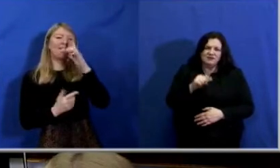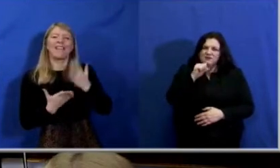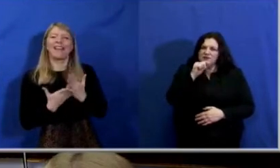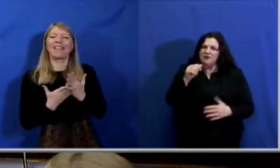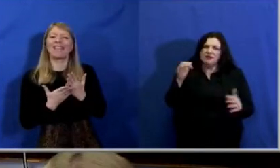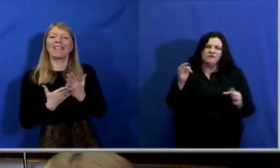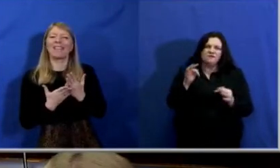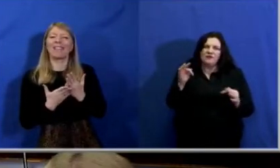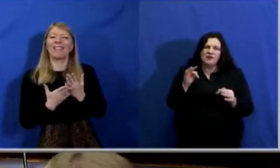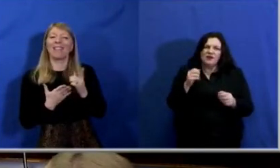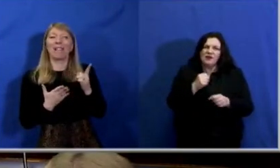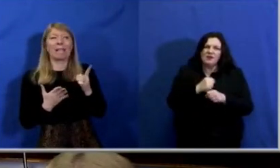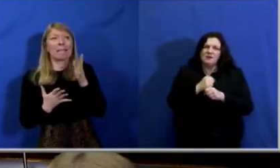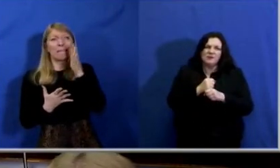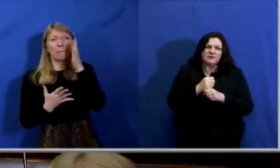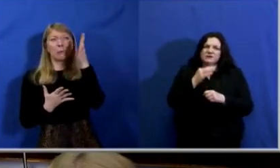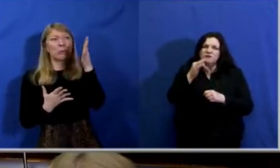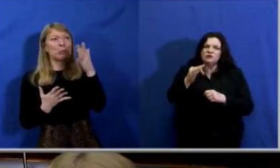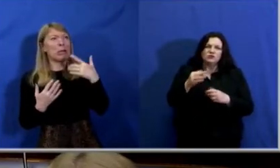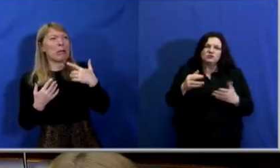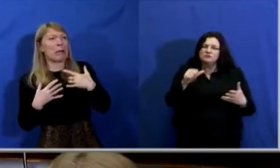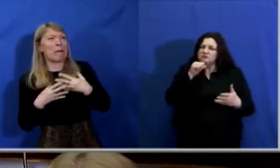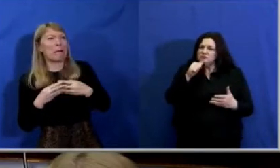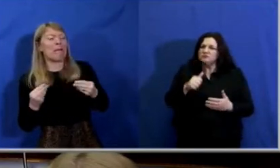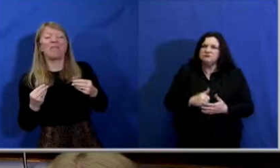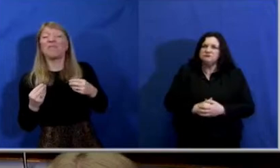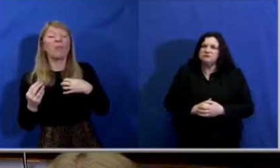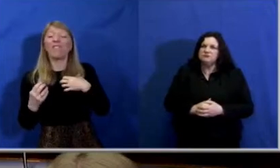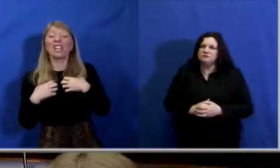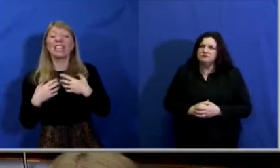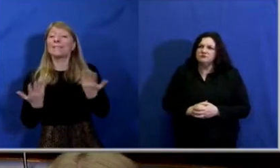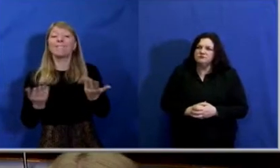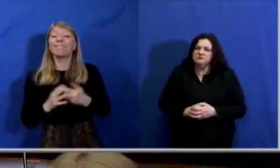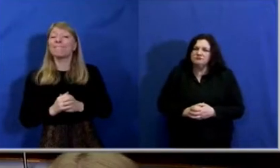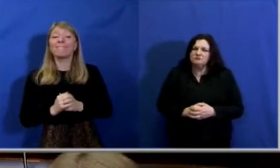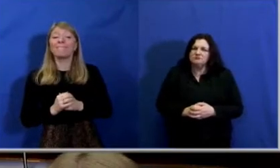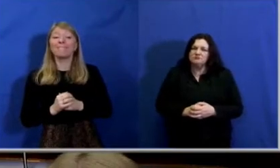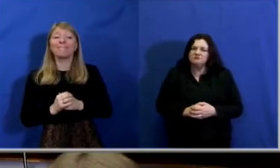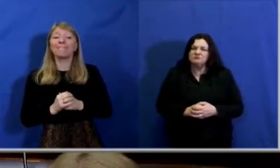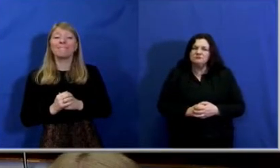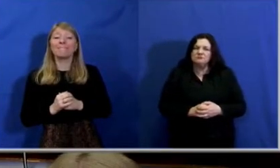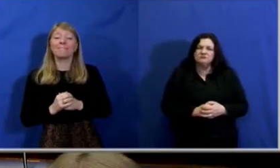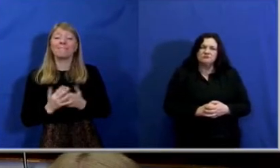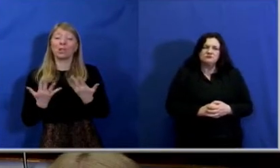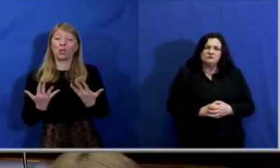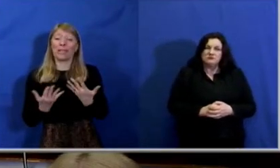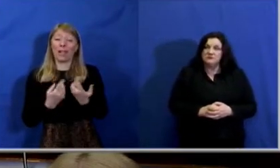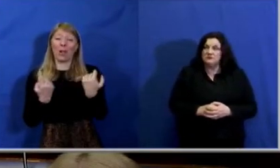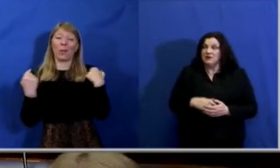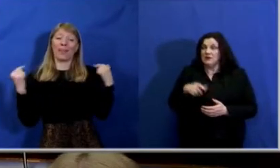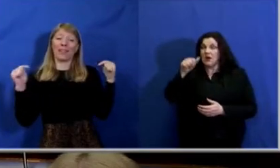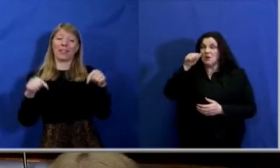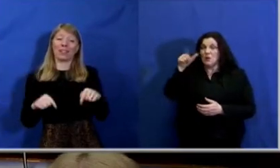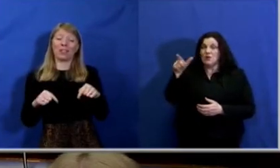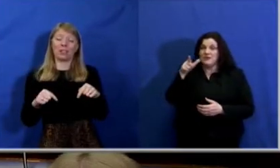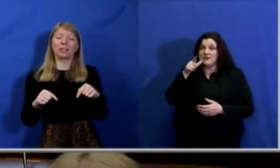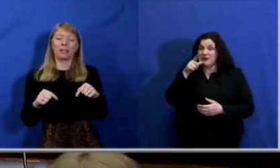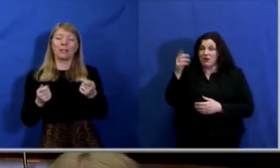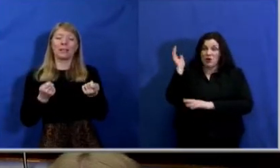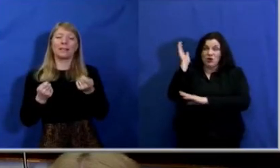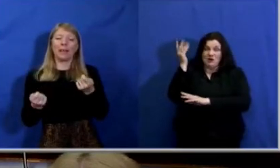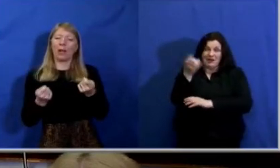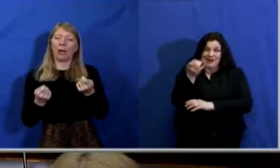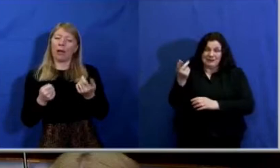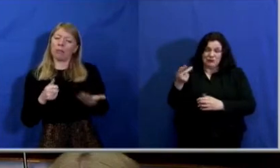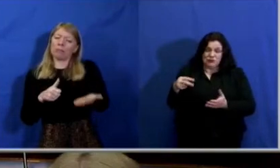what the future brought. And you know, when we come into this chamber, the Speaker rightly asks us to stand for a